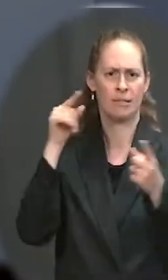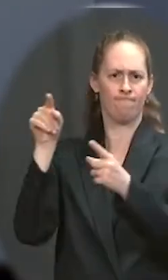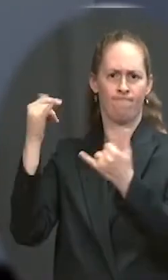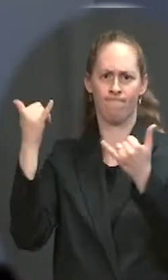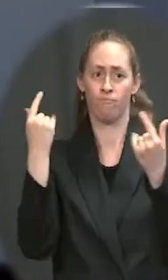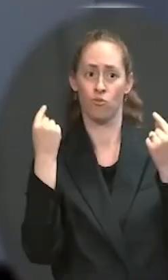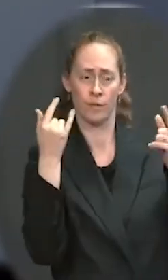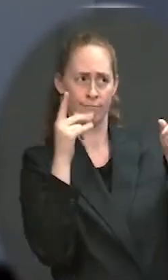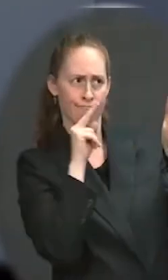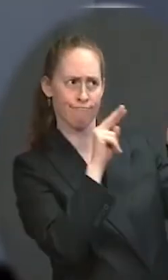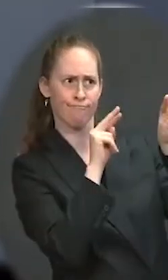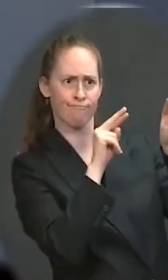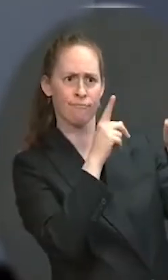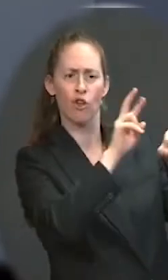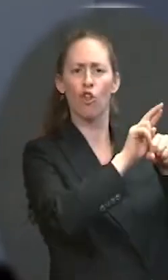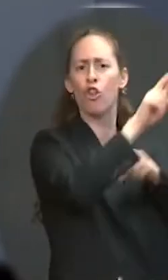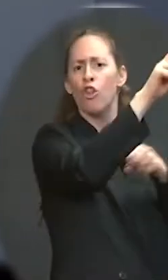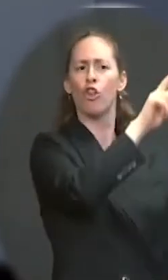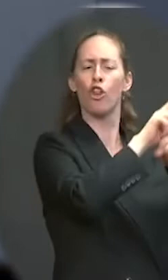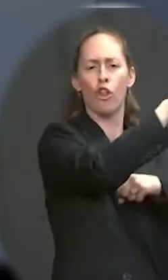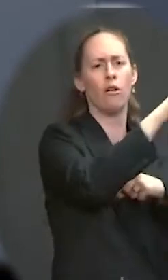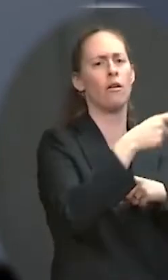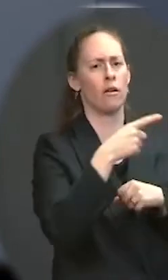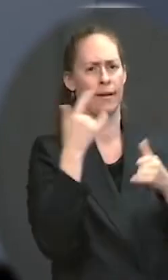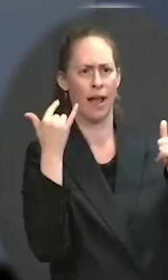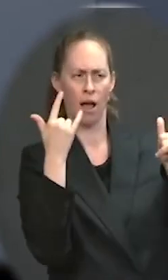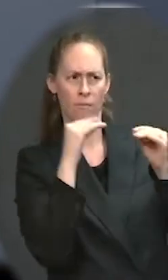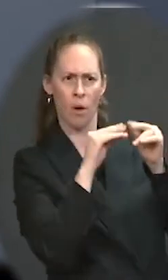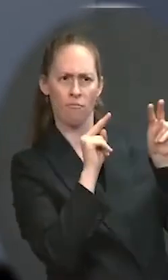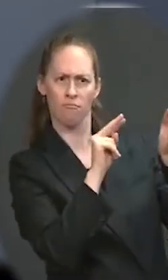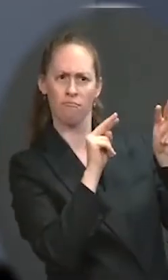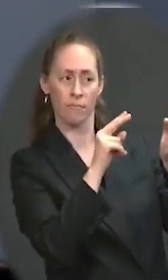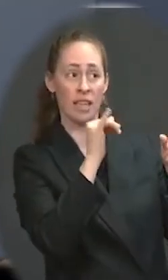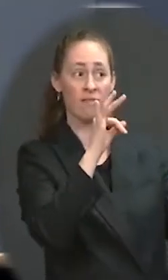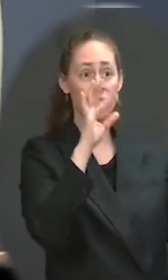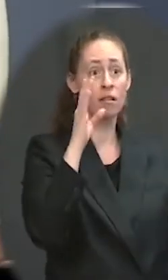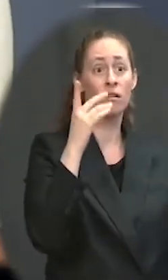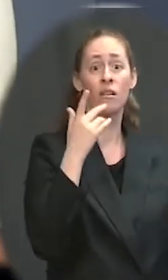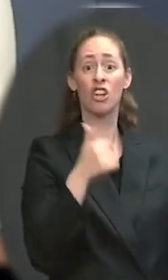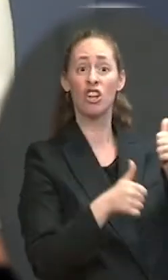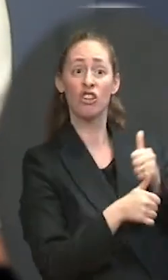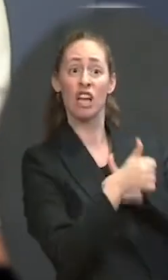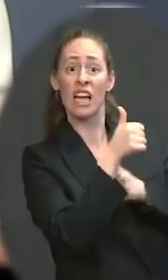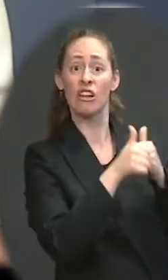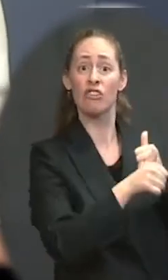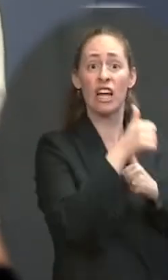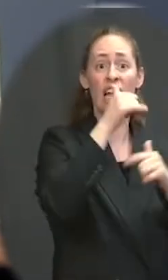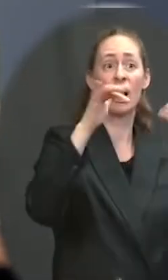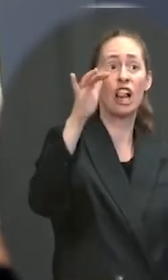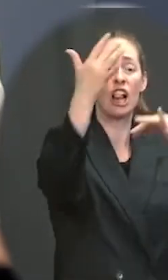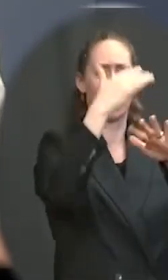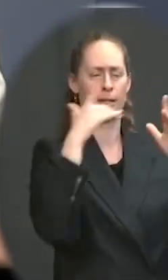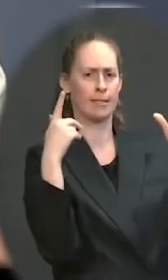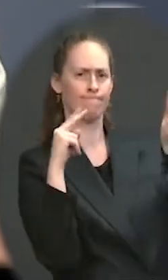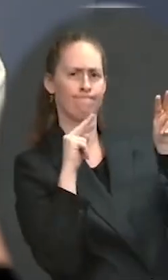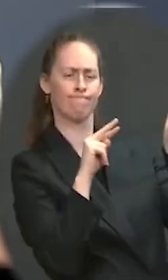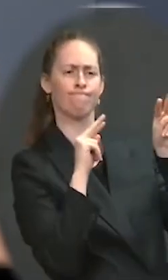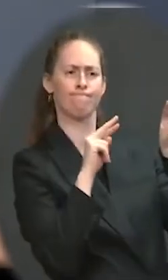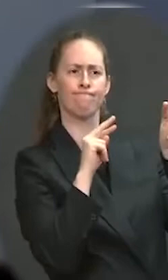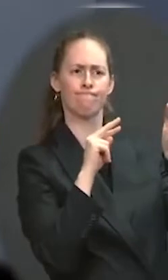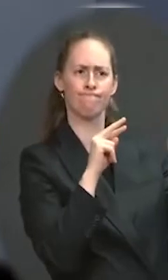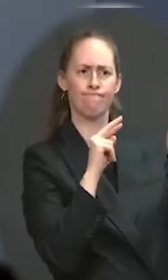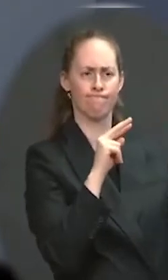The United States is committed to addressing the risks of growing congestion due to space debris and growing activity in space. And we want to work